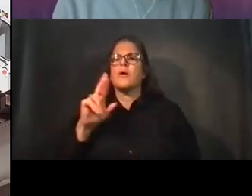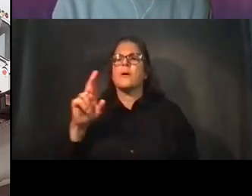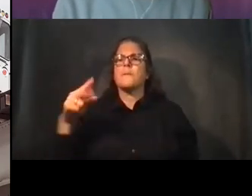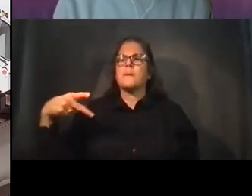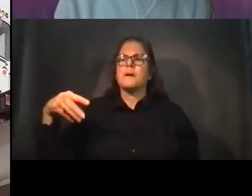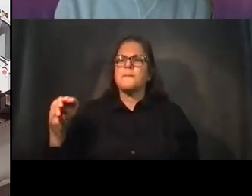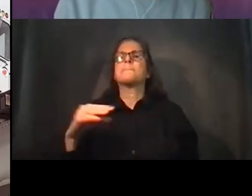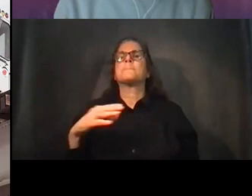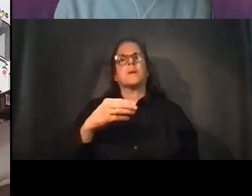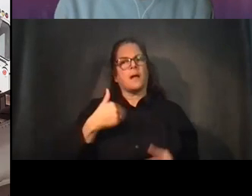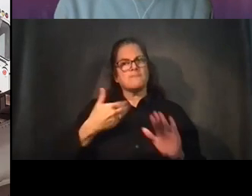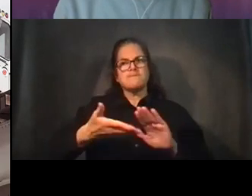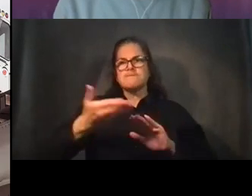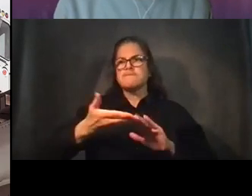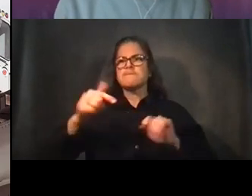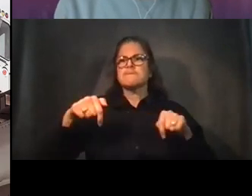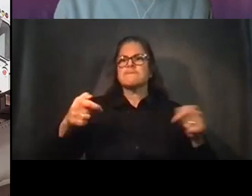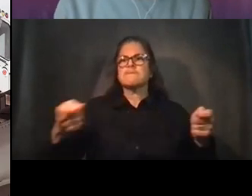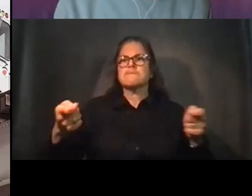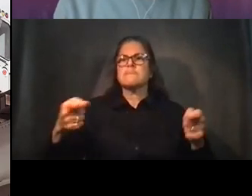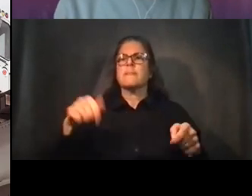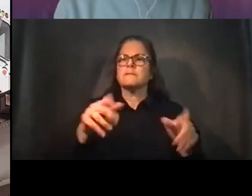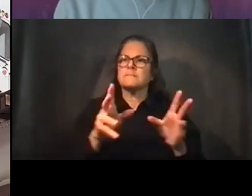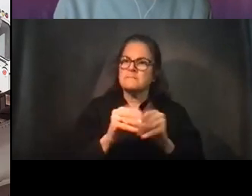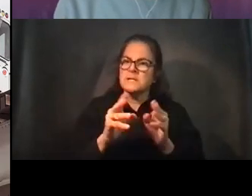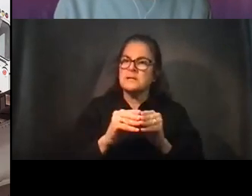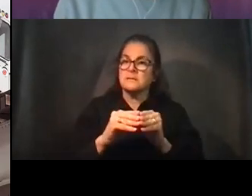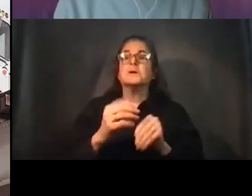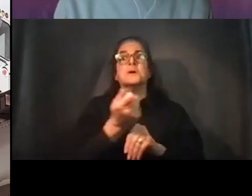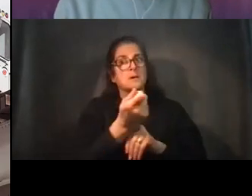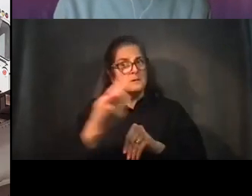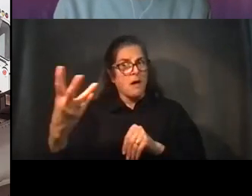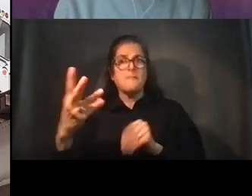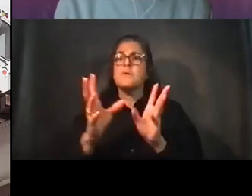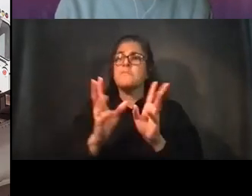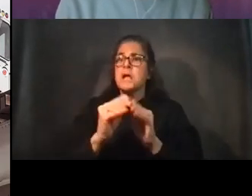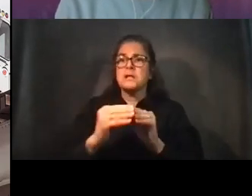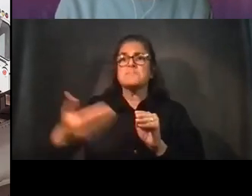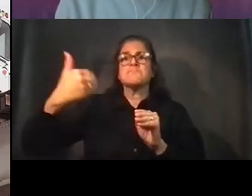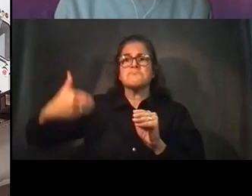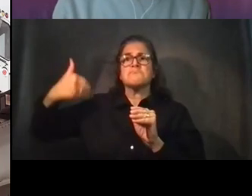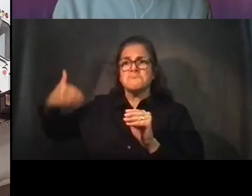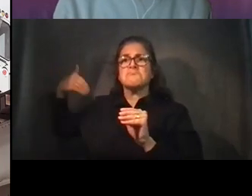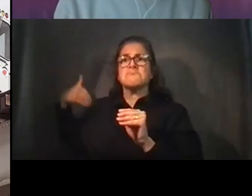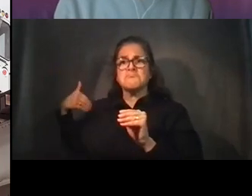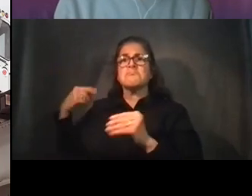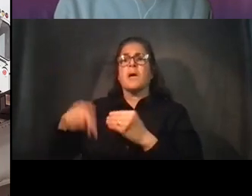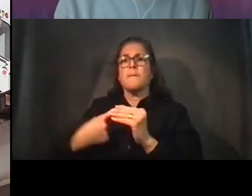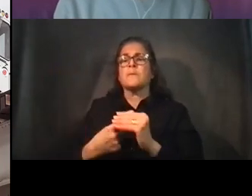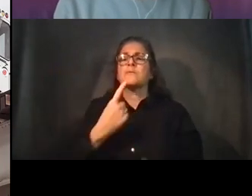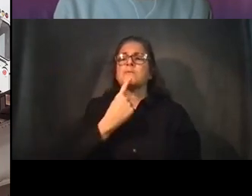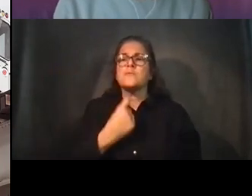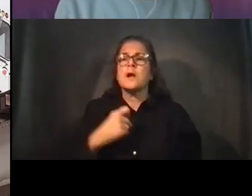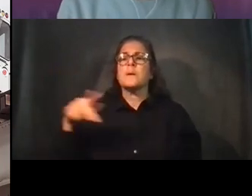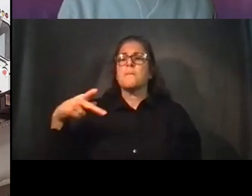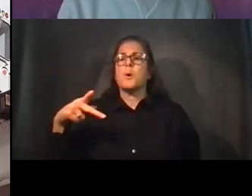So this meeting is a continuation of several previous public meetings about the Red Purple Bypass. And we're